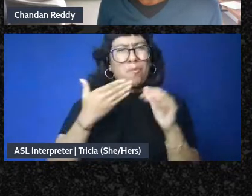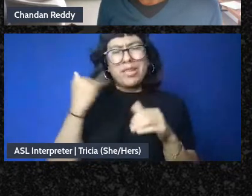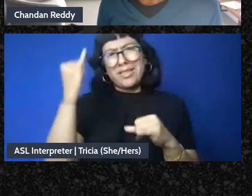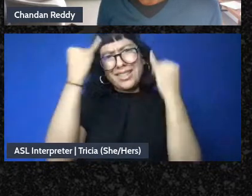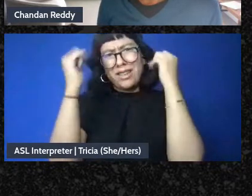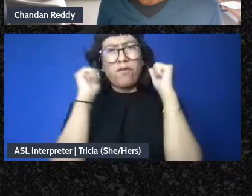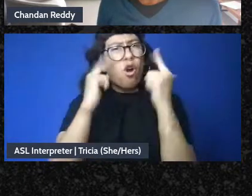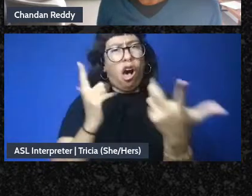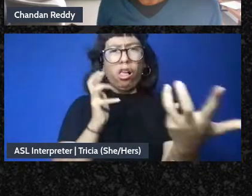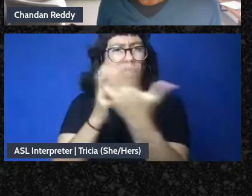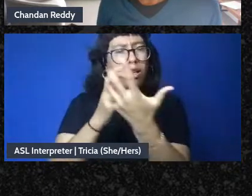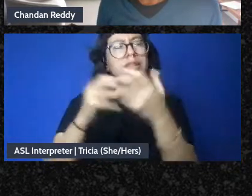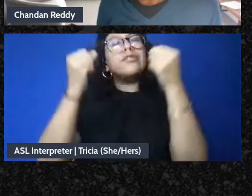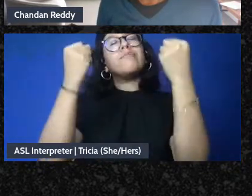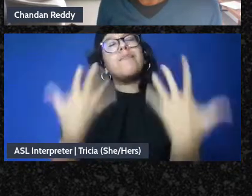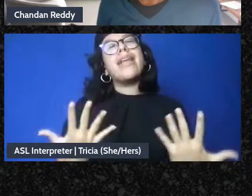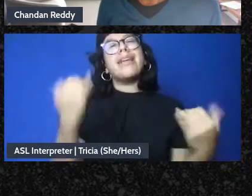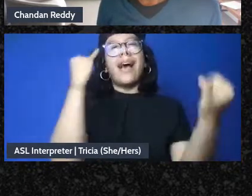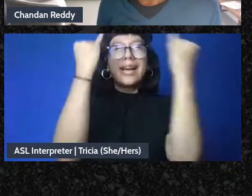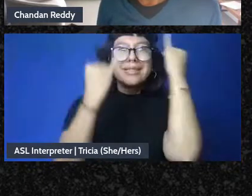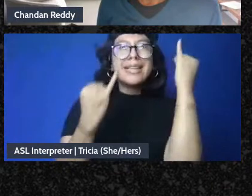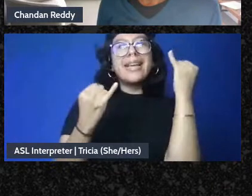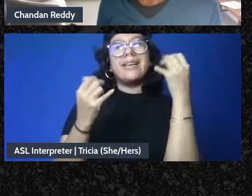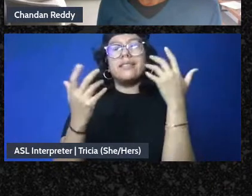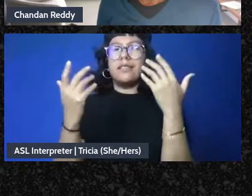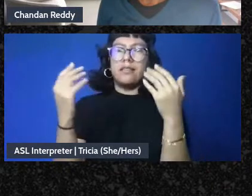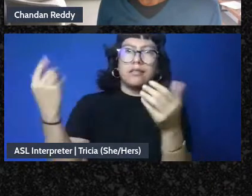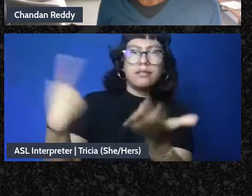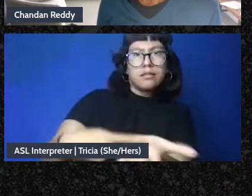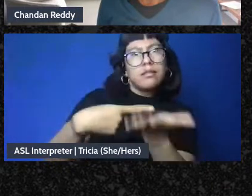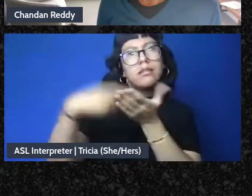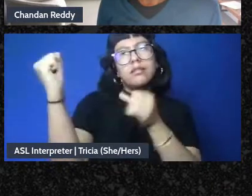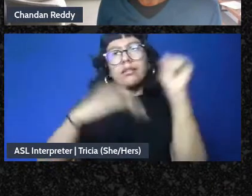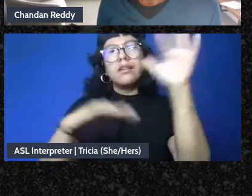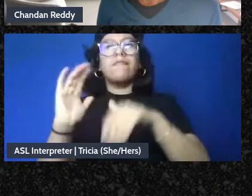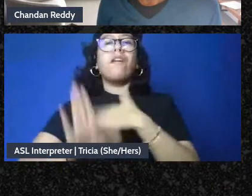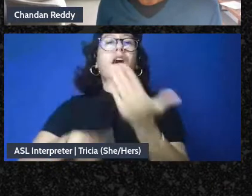there's many ideas that need to proliferate concurrently for all of